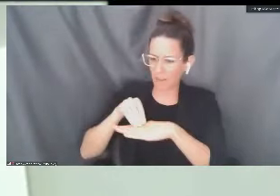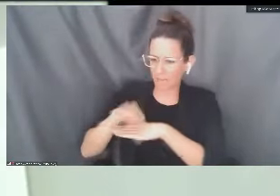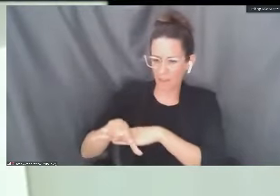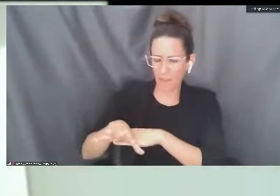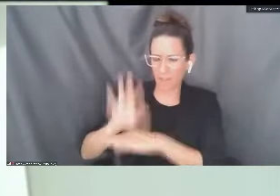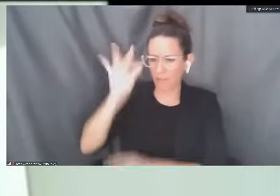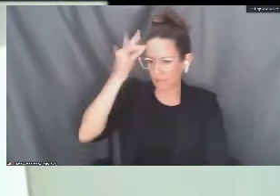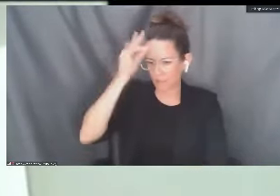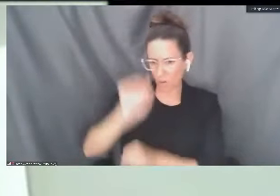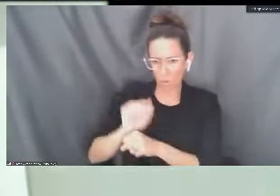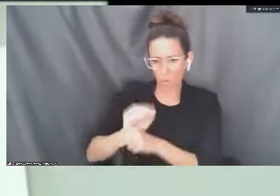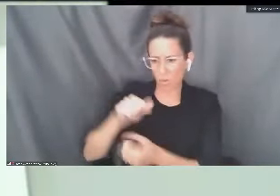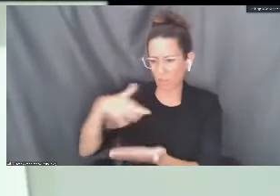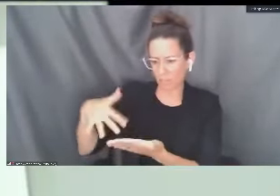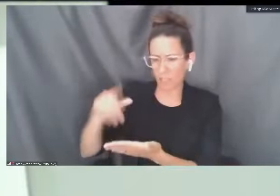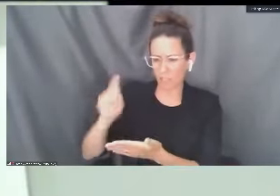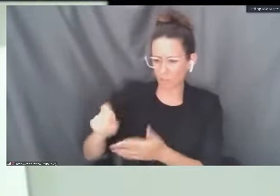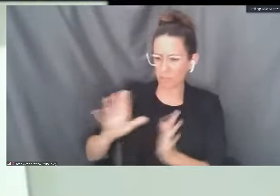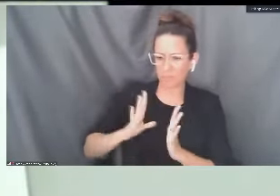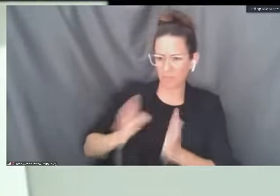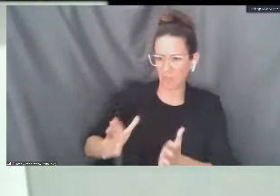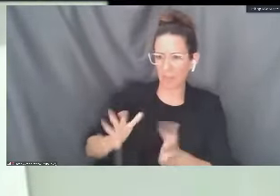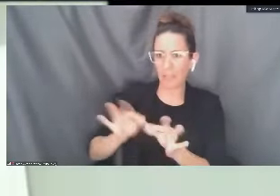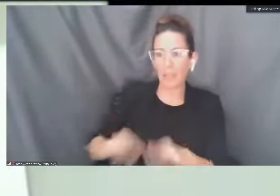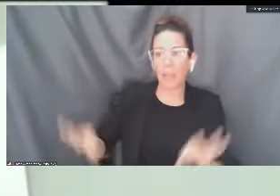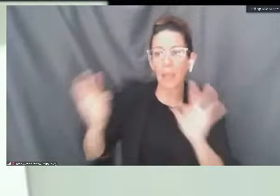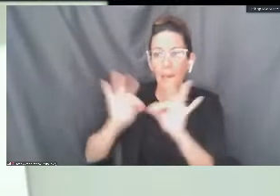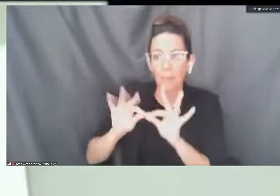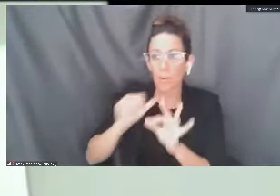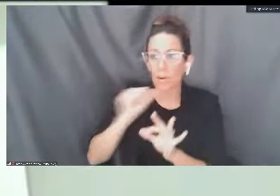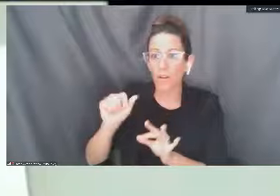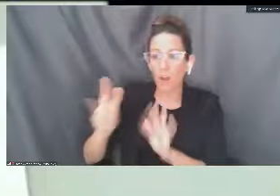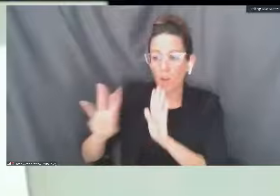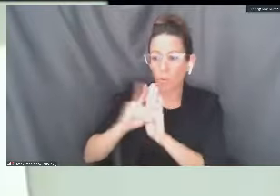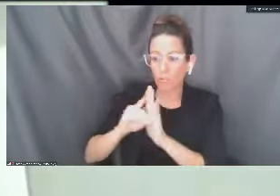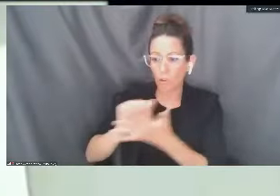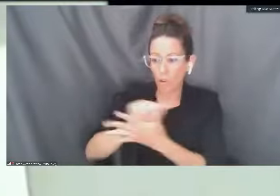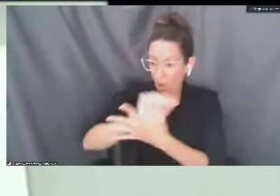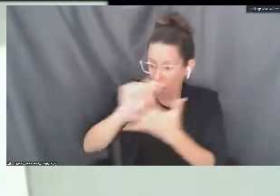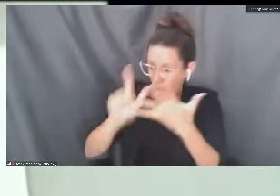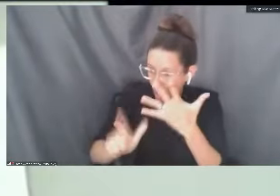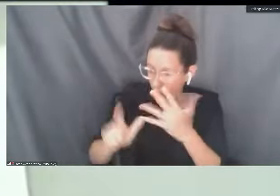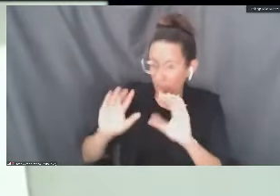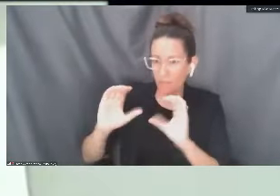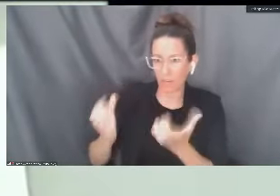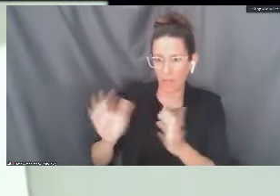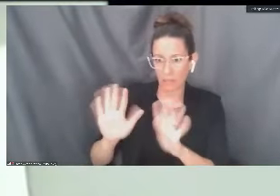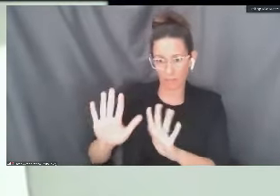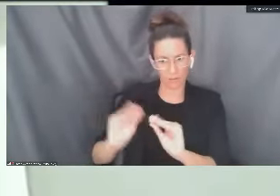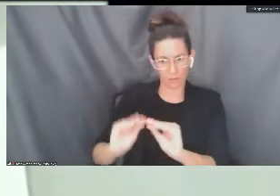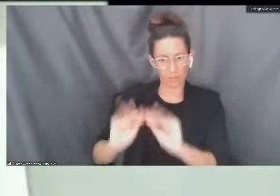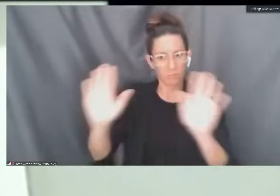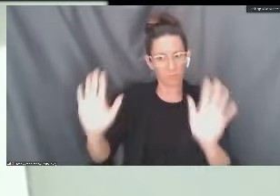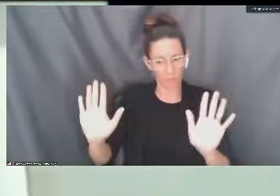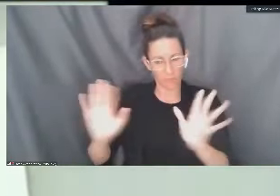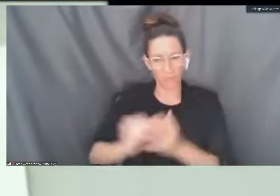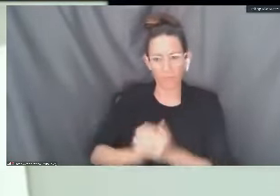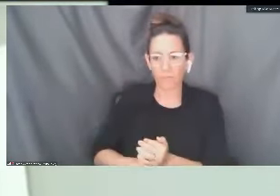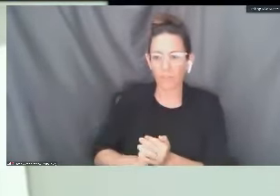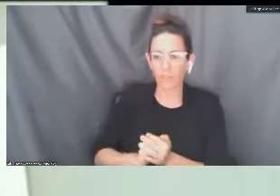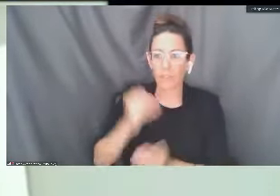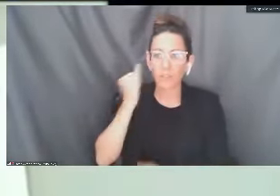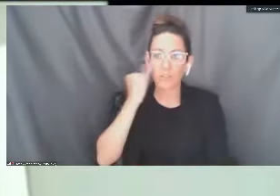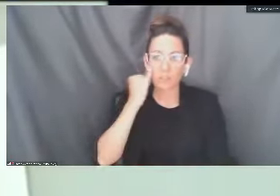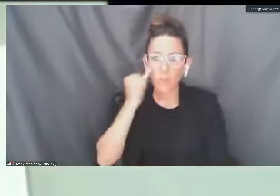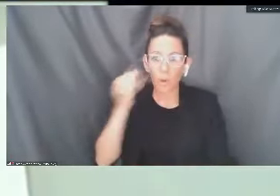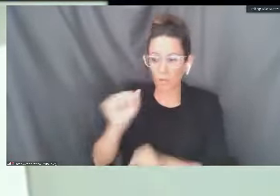receive federal work study as long as they don't withdraw from all their courses. So there's a distinction. Right. So if you're, let's